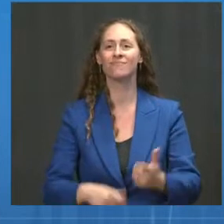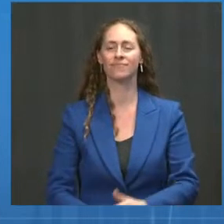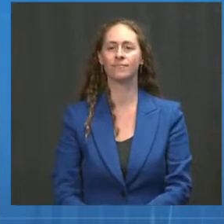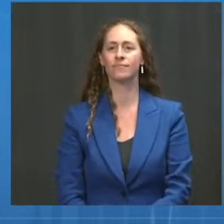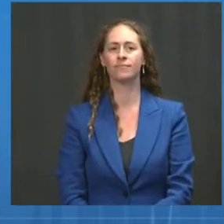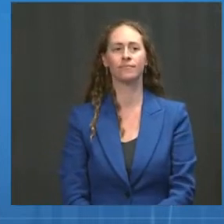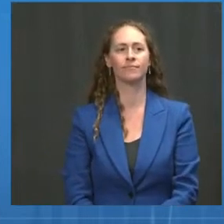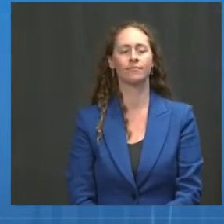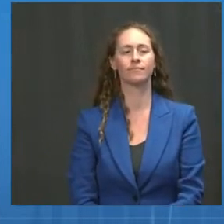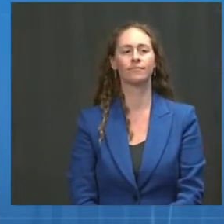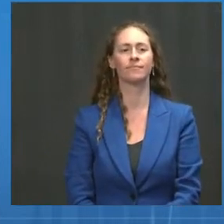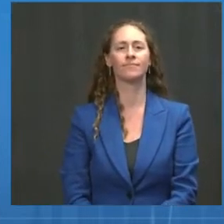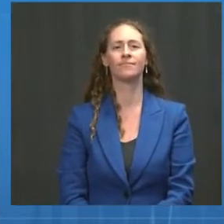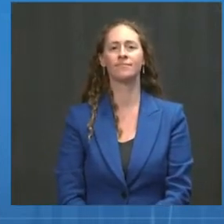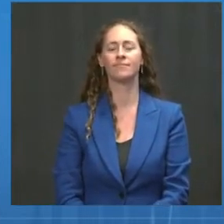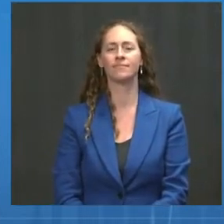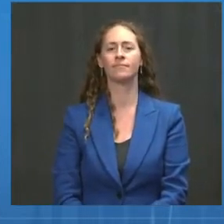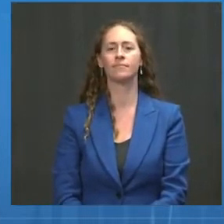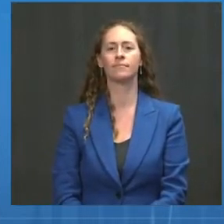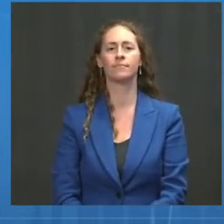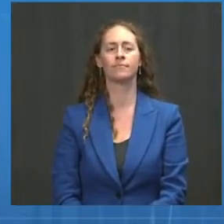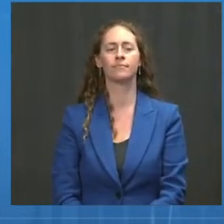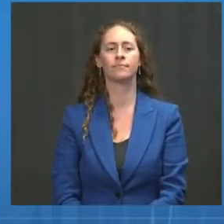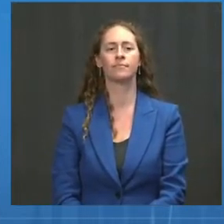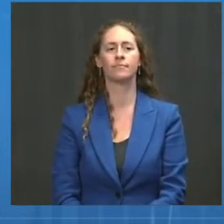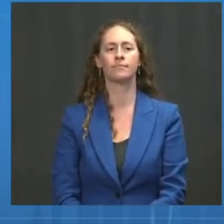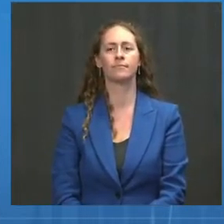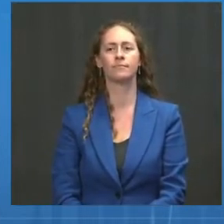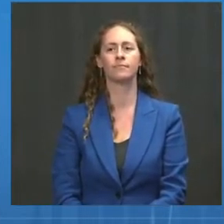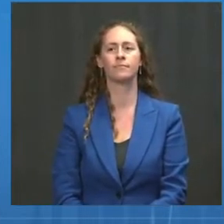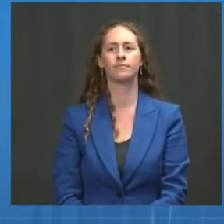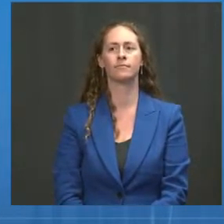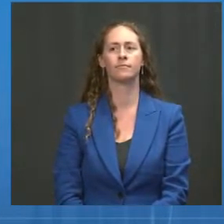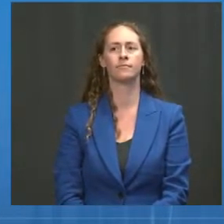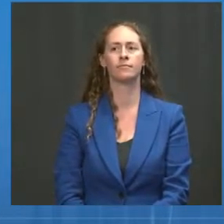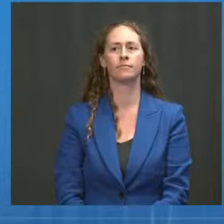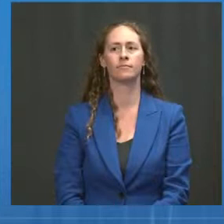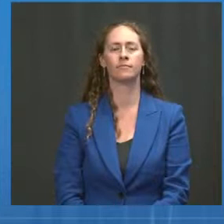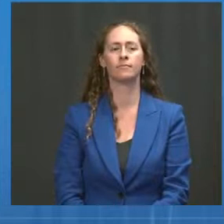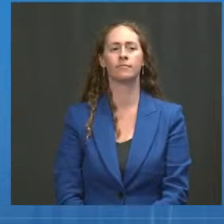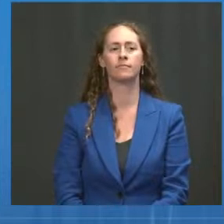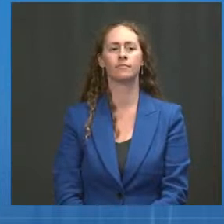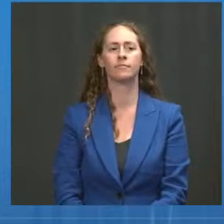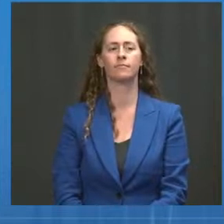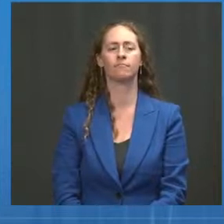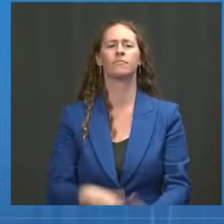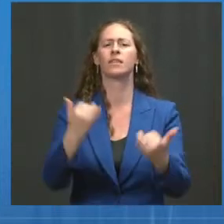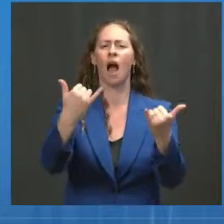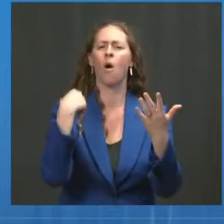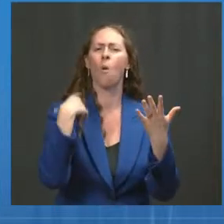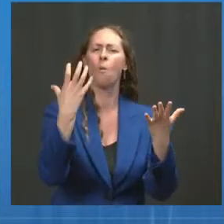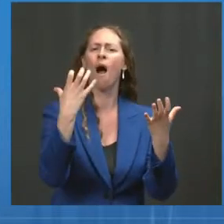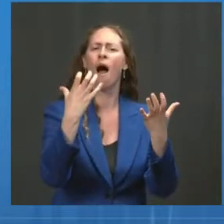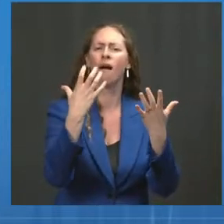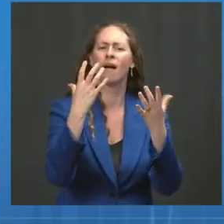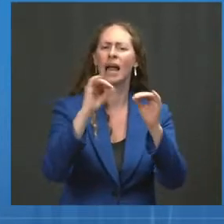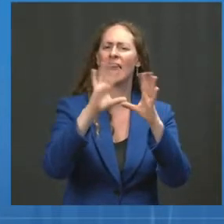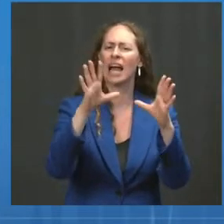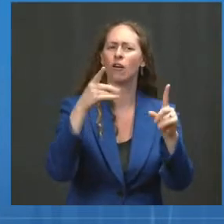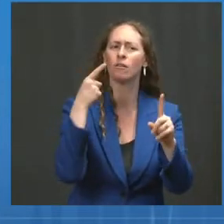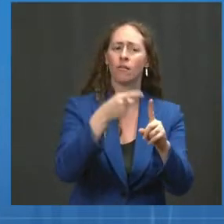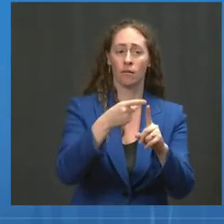Thank you, Drs. Murphy, Fauci, and Walensky. I want to be clear. the President's whole-of-government